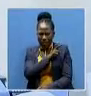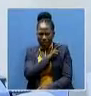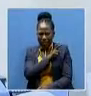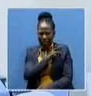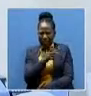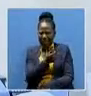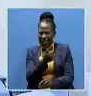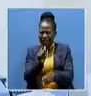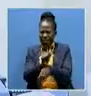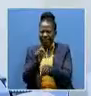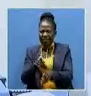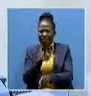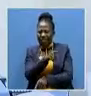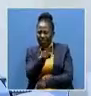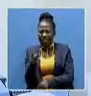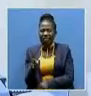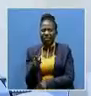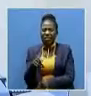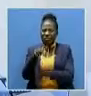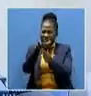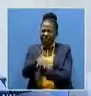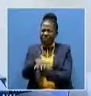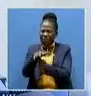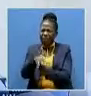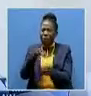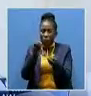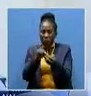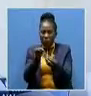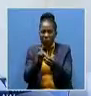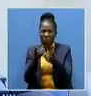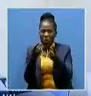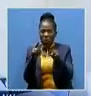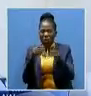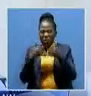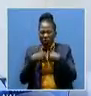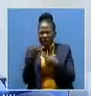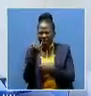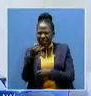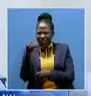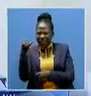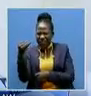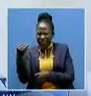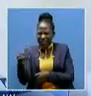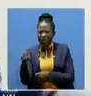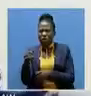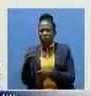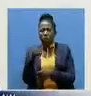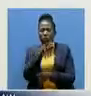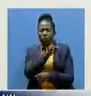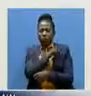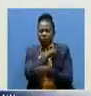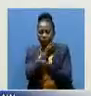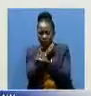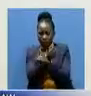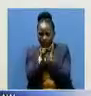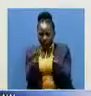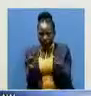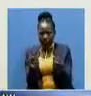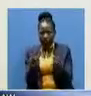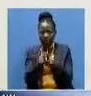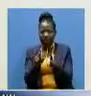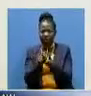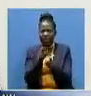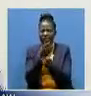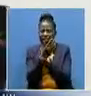their authority when it comes to issuance of police bonds. And Prison Care and